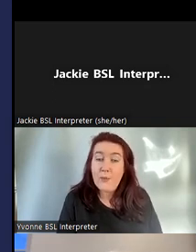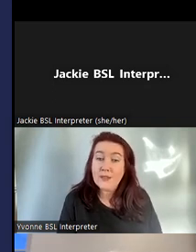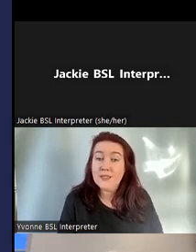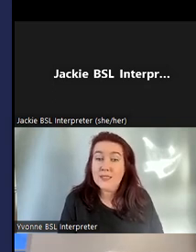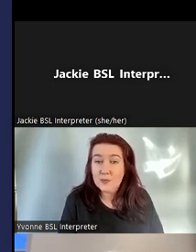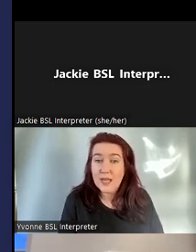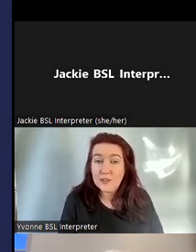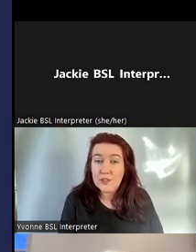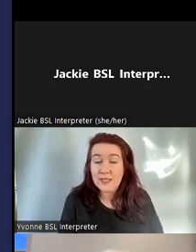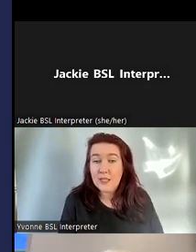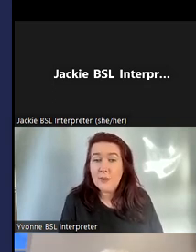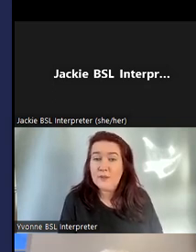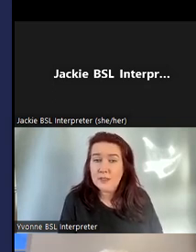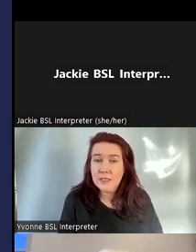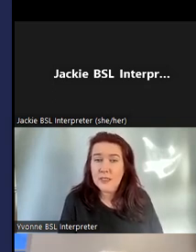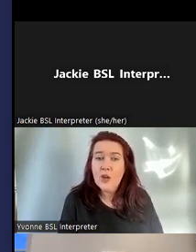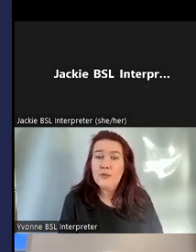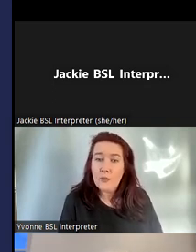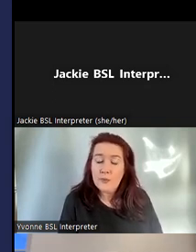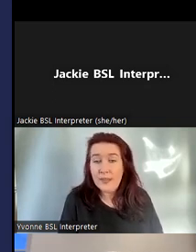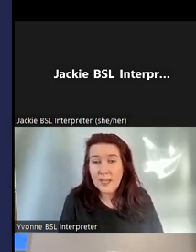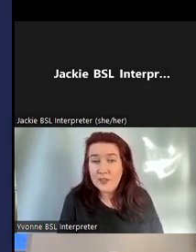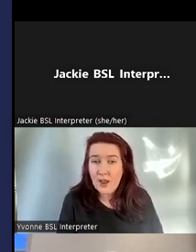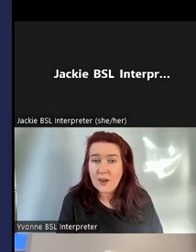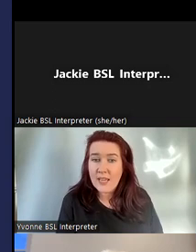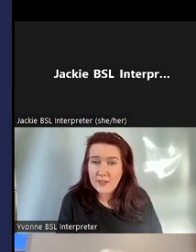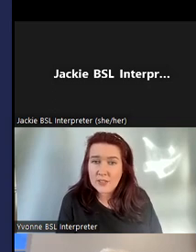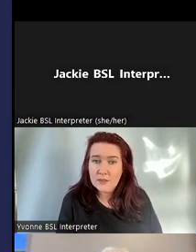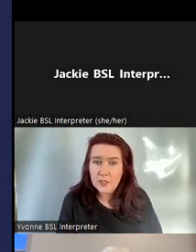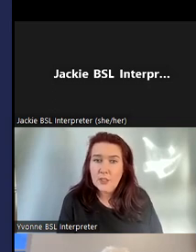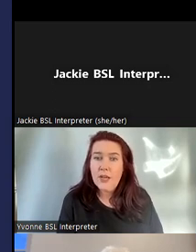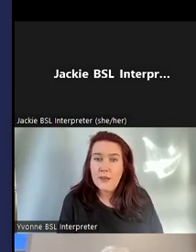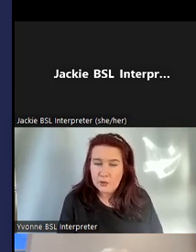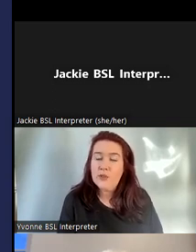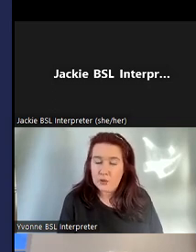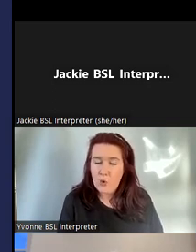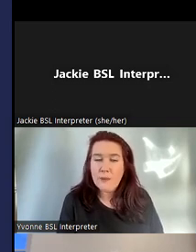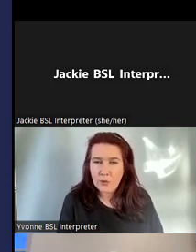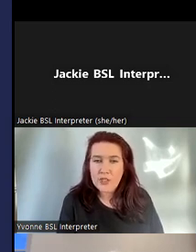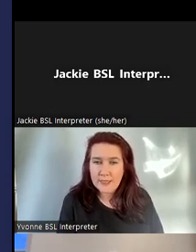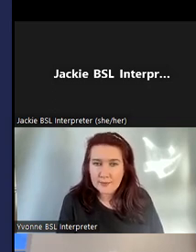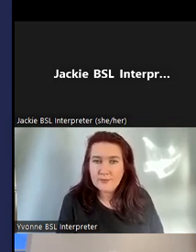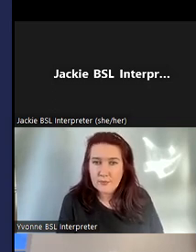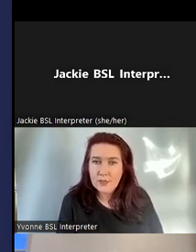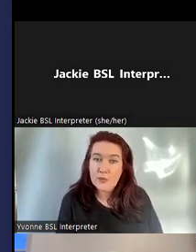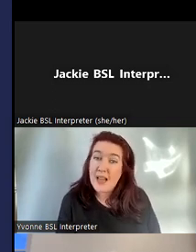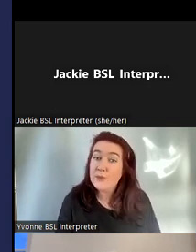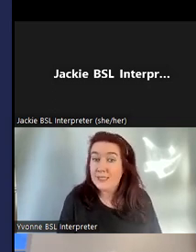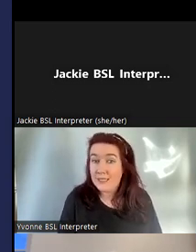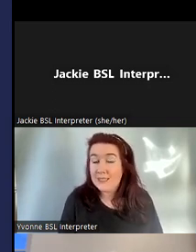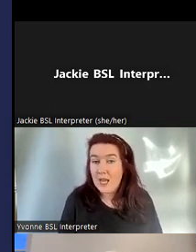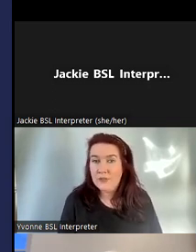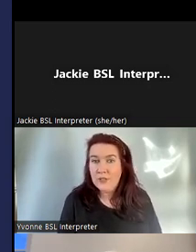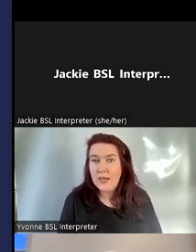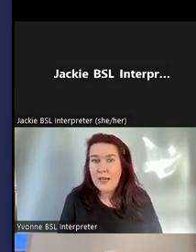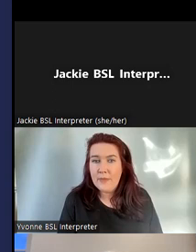We were successful last year to get a little bit of funding from the National Archives to do a scoping project so that